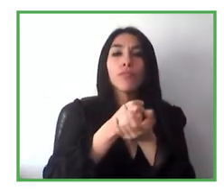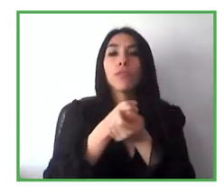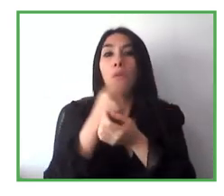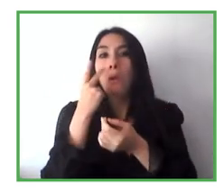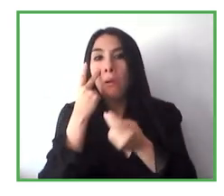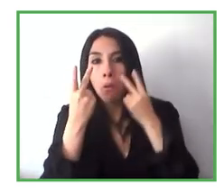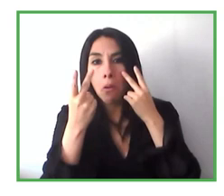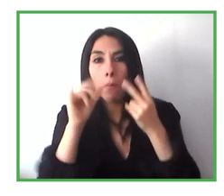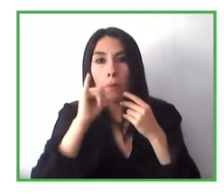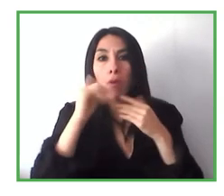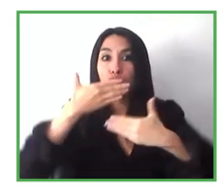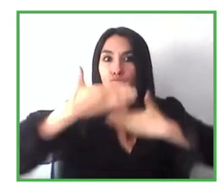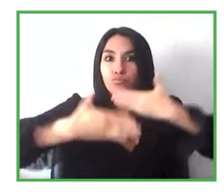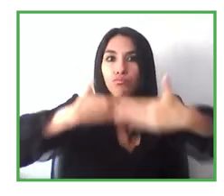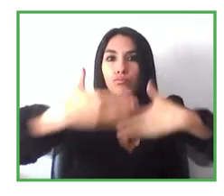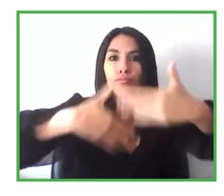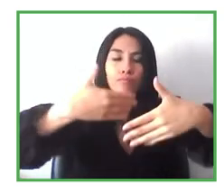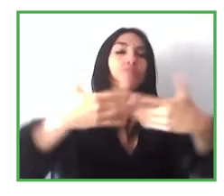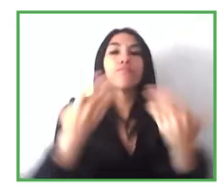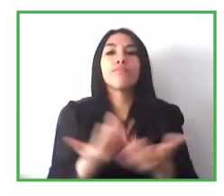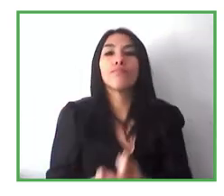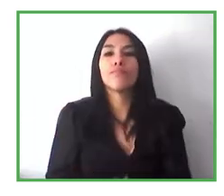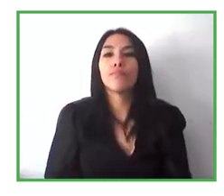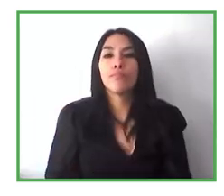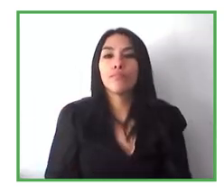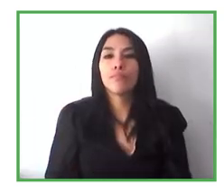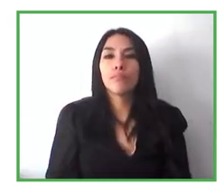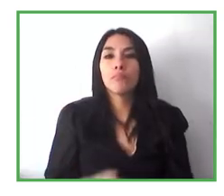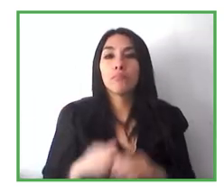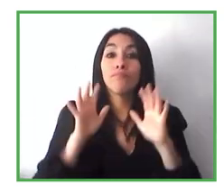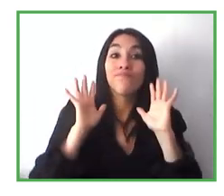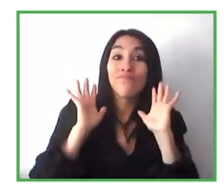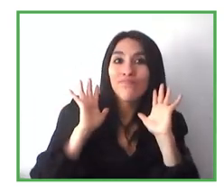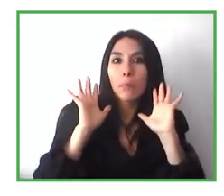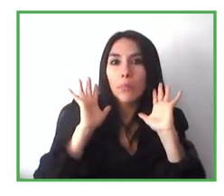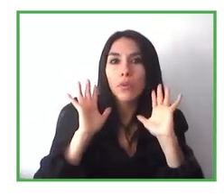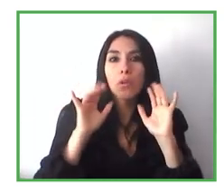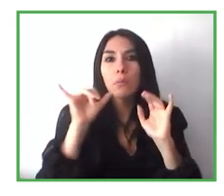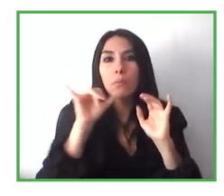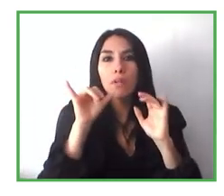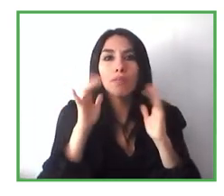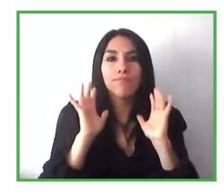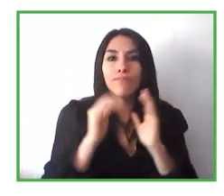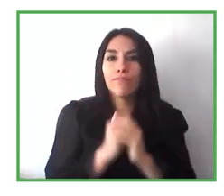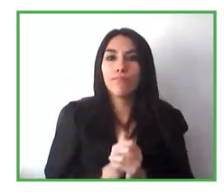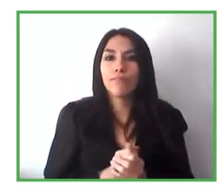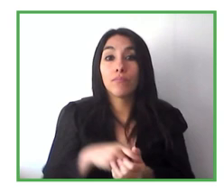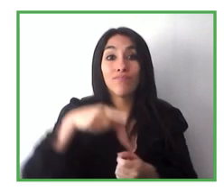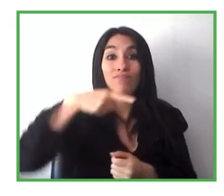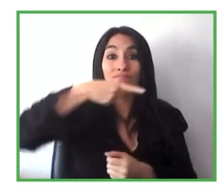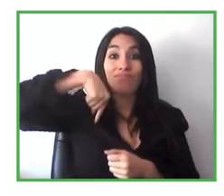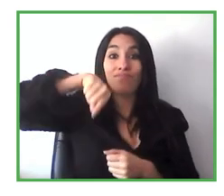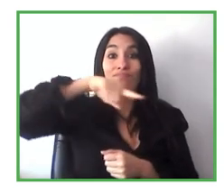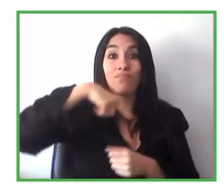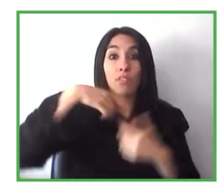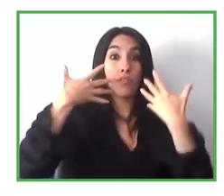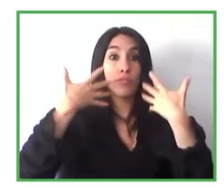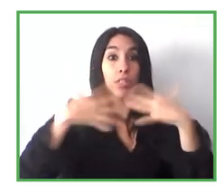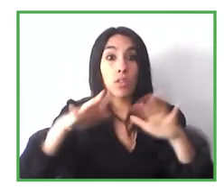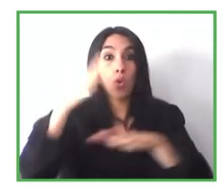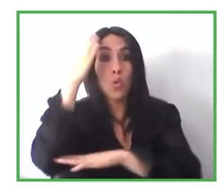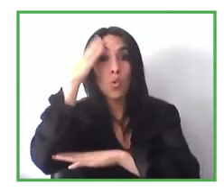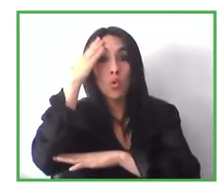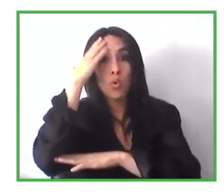how it works out, it's possible. And with the knowledge that we